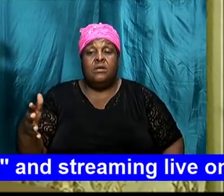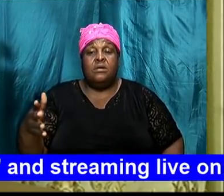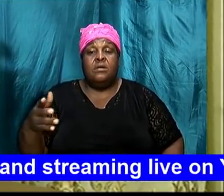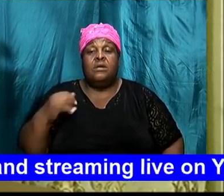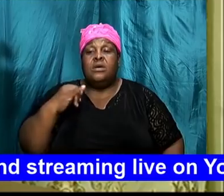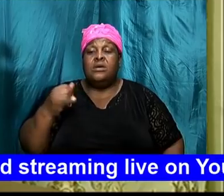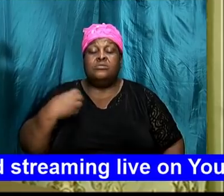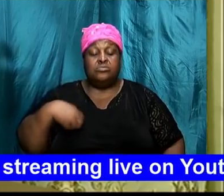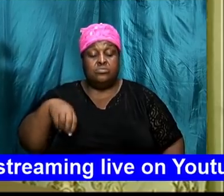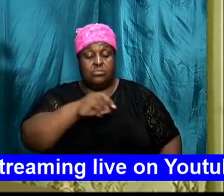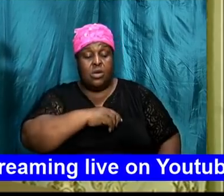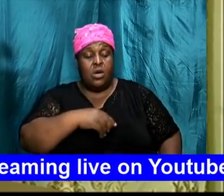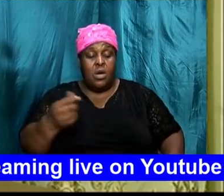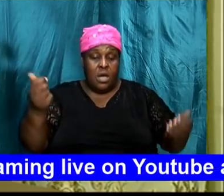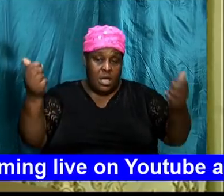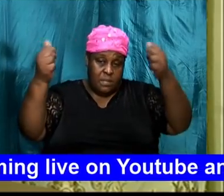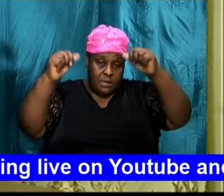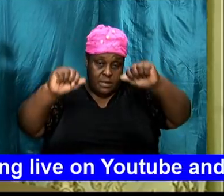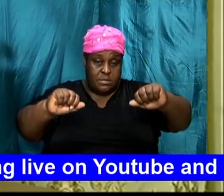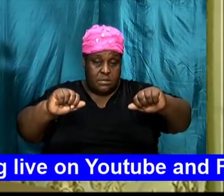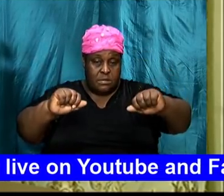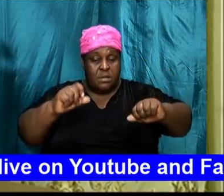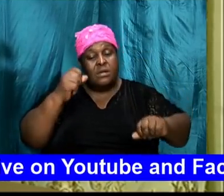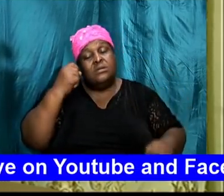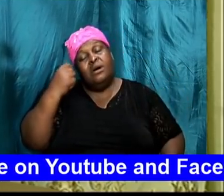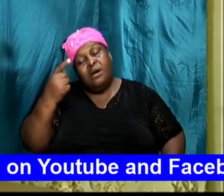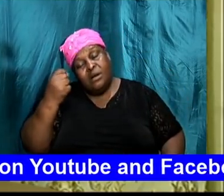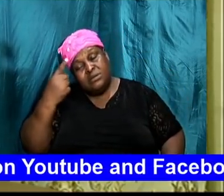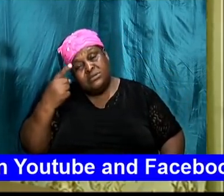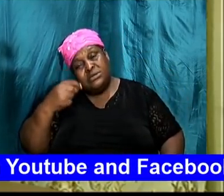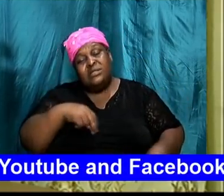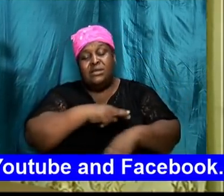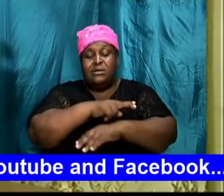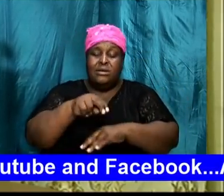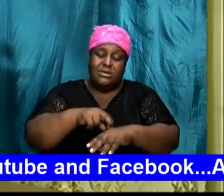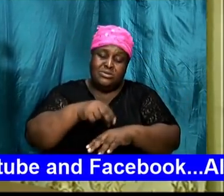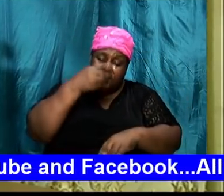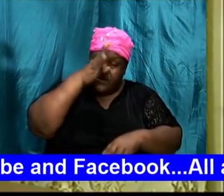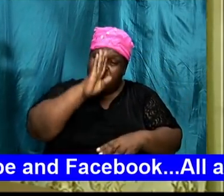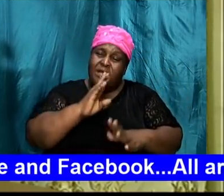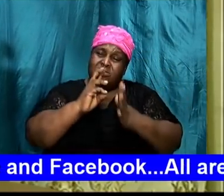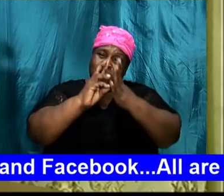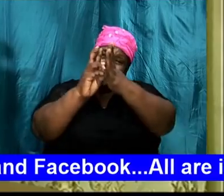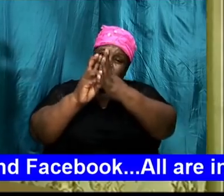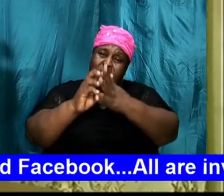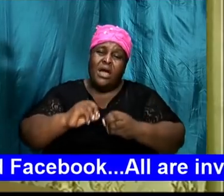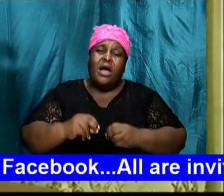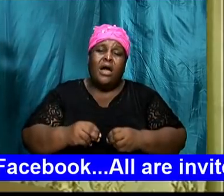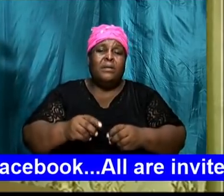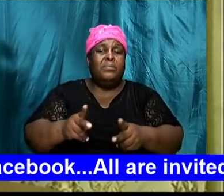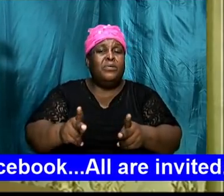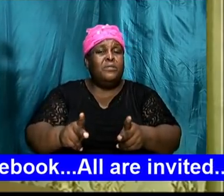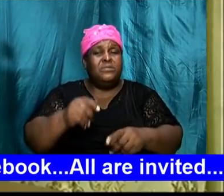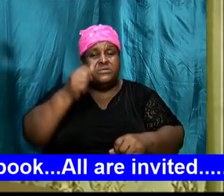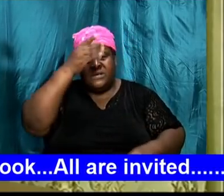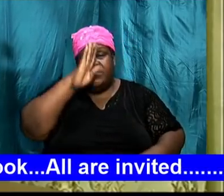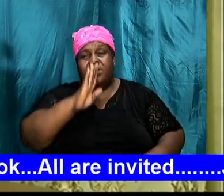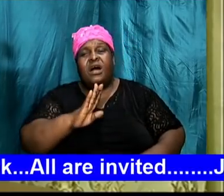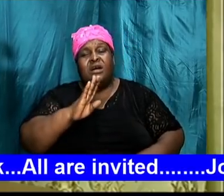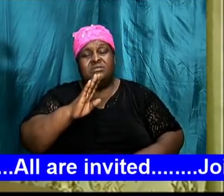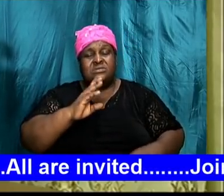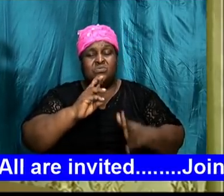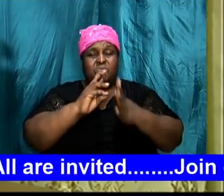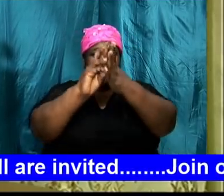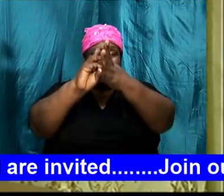ability to understand the nature of his will and purpose of his will Jeremiah